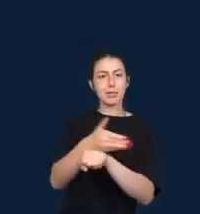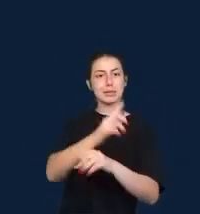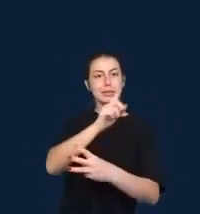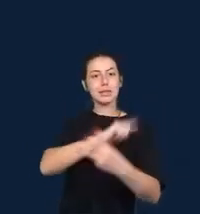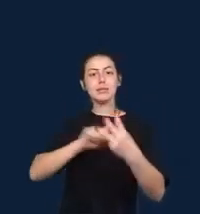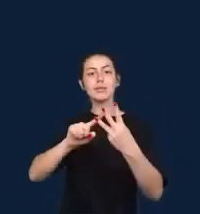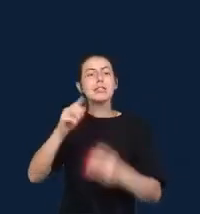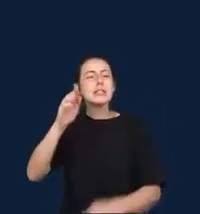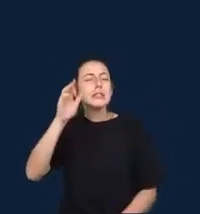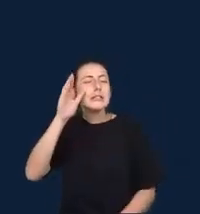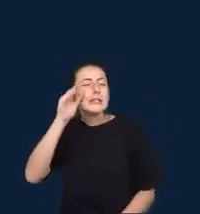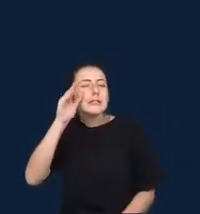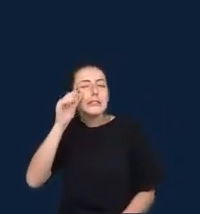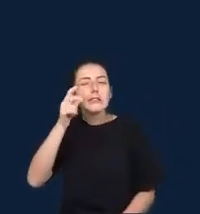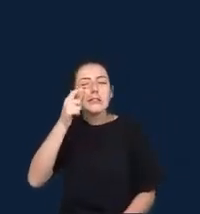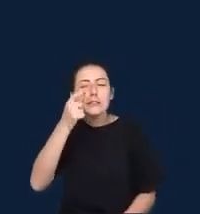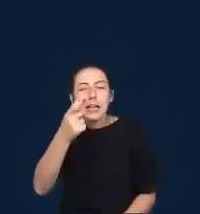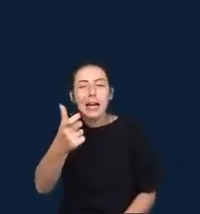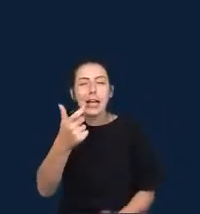in specific contexts.